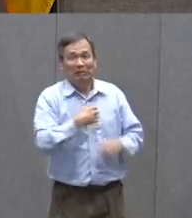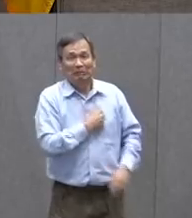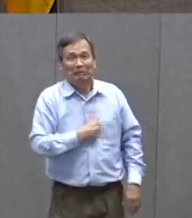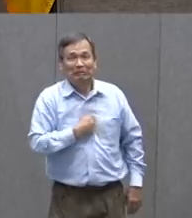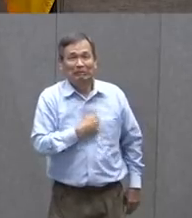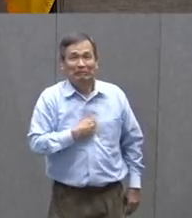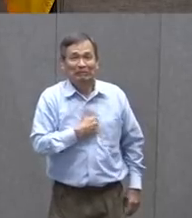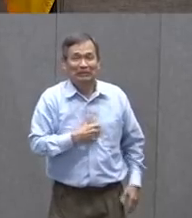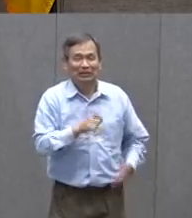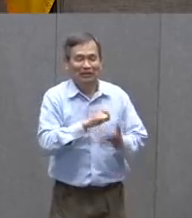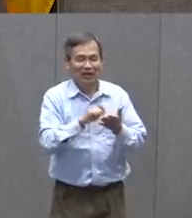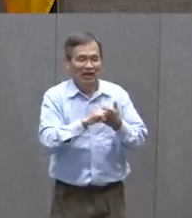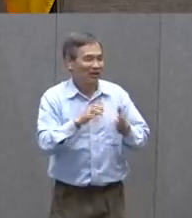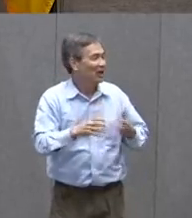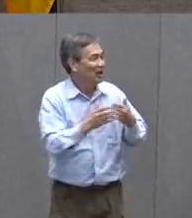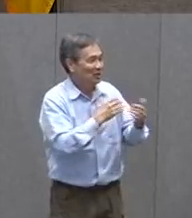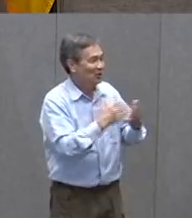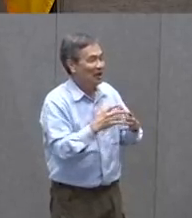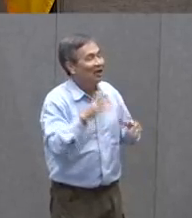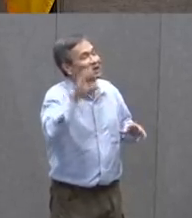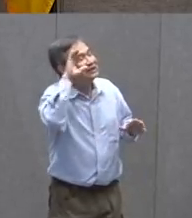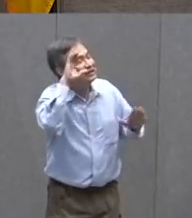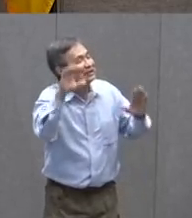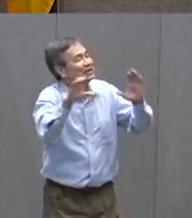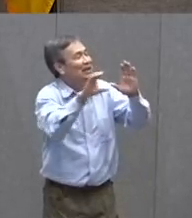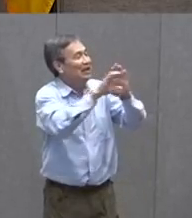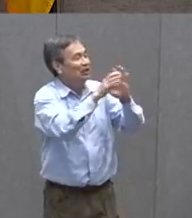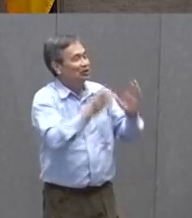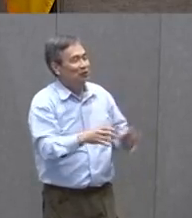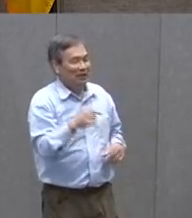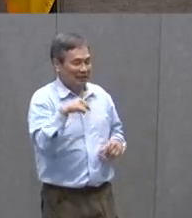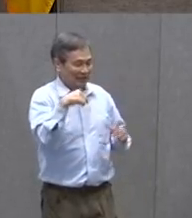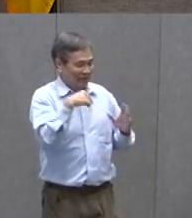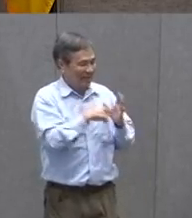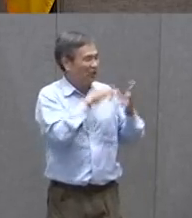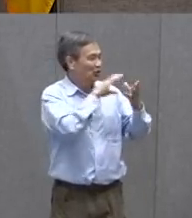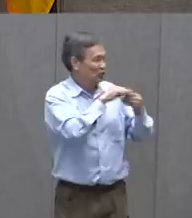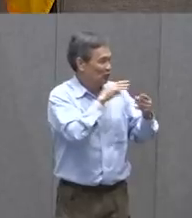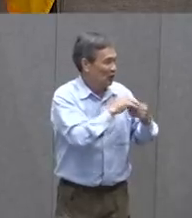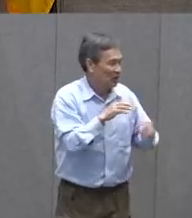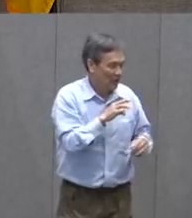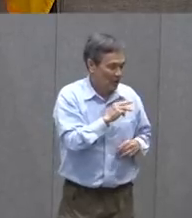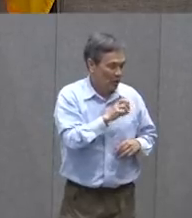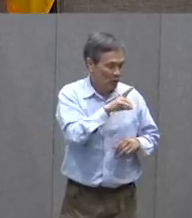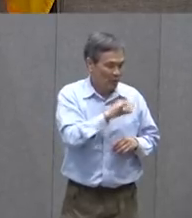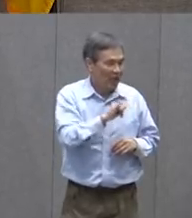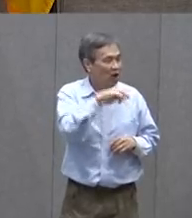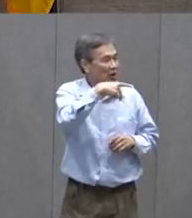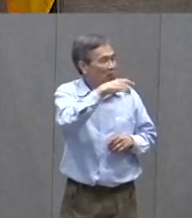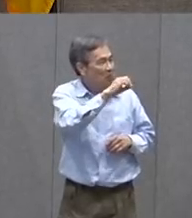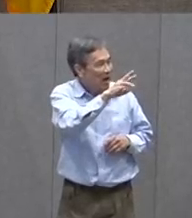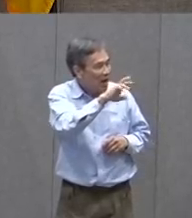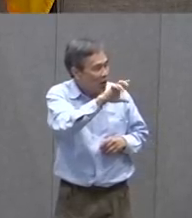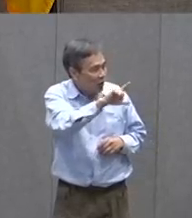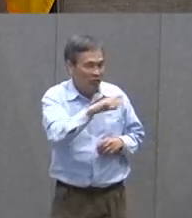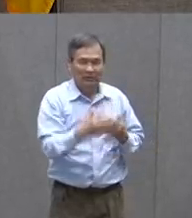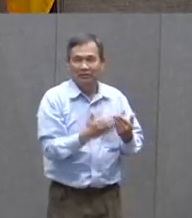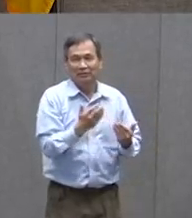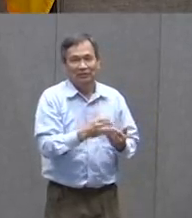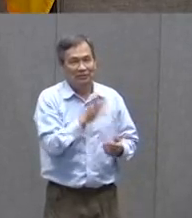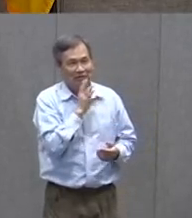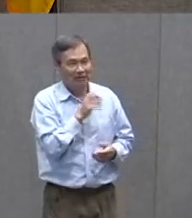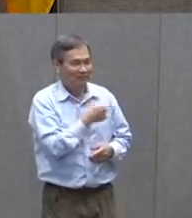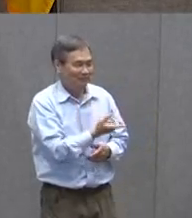apologize. Well, he is the illustrator. And the basis of the story is by Mary Howlett. I can get that one a lot easier.